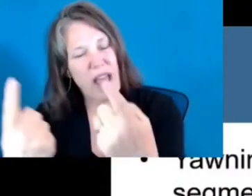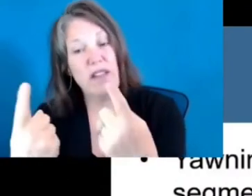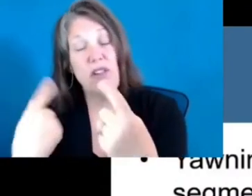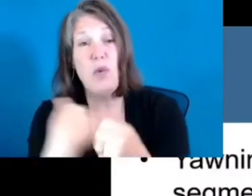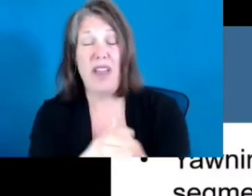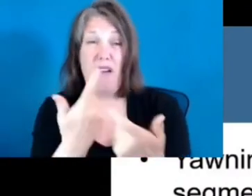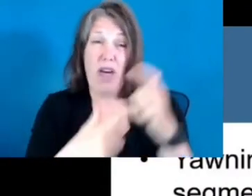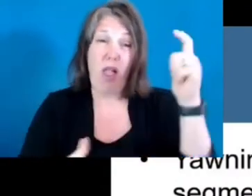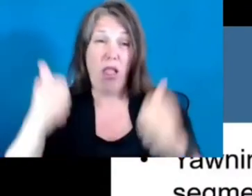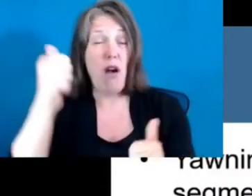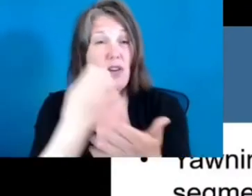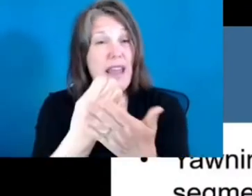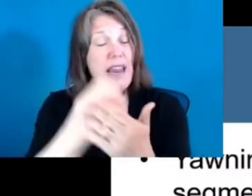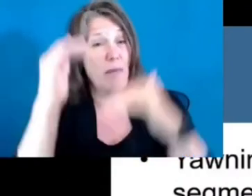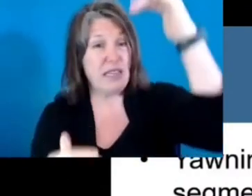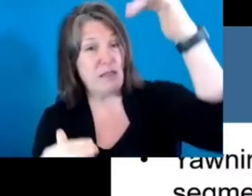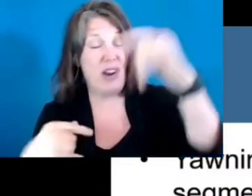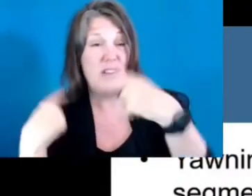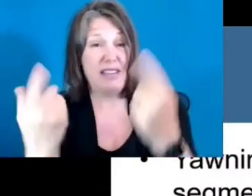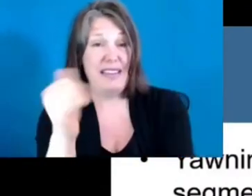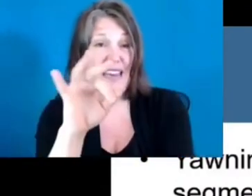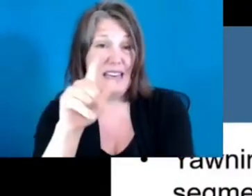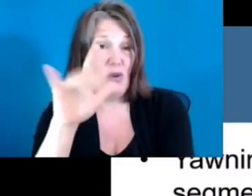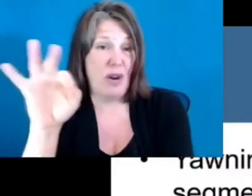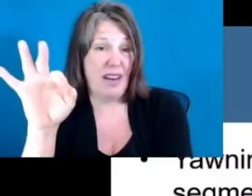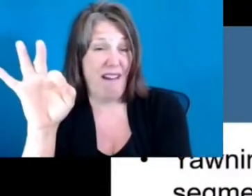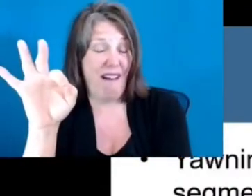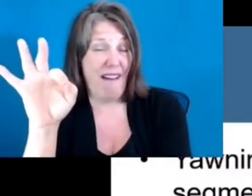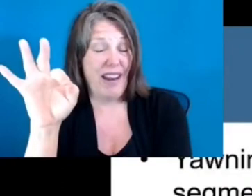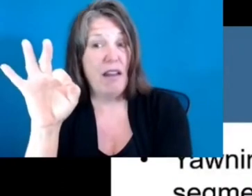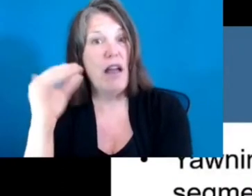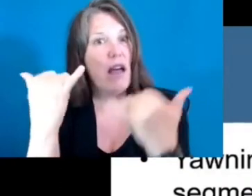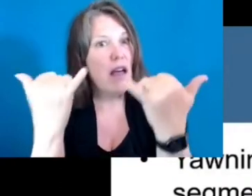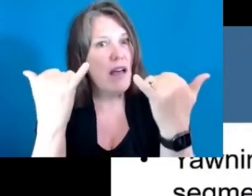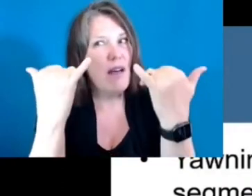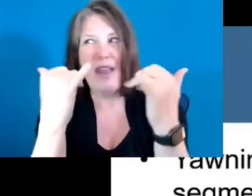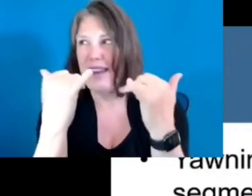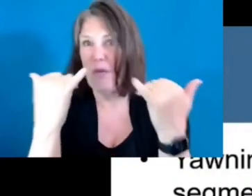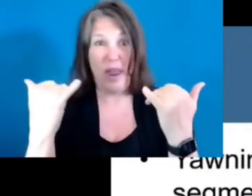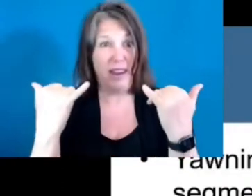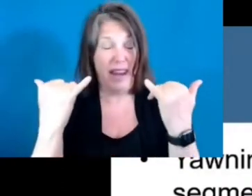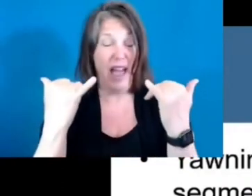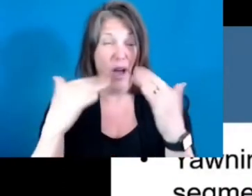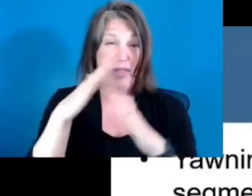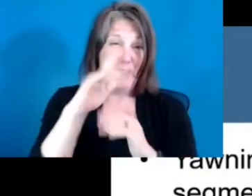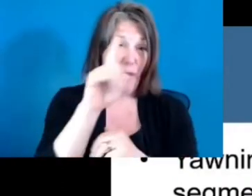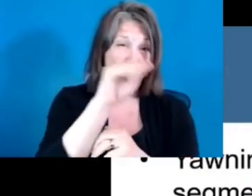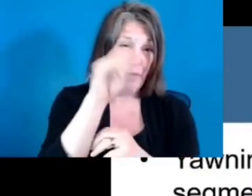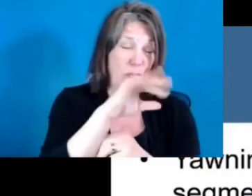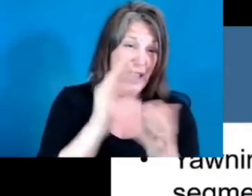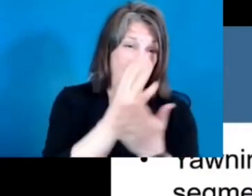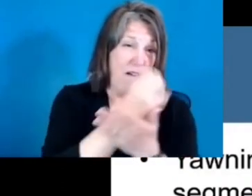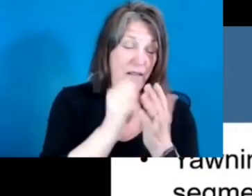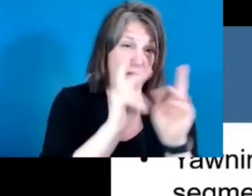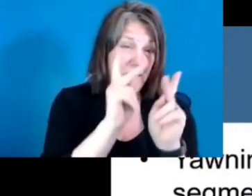fact, at this moment in history, the top 1% of wage earners in the United States controls about 50% of the, more